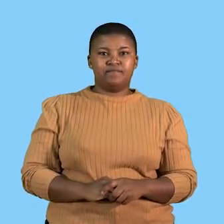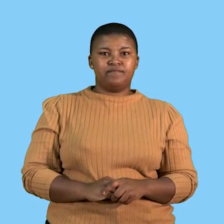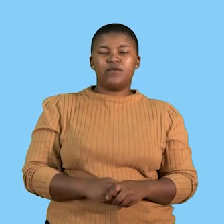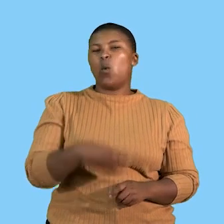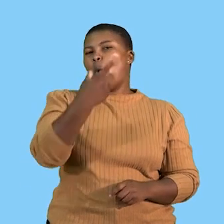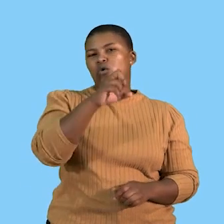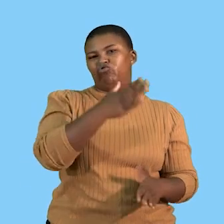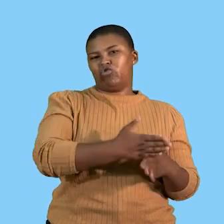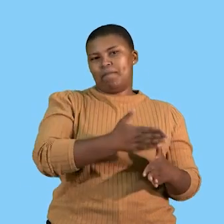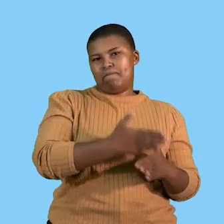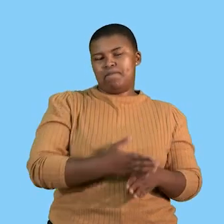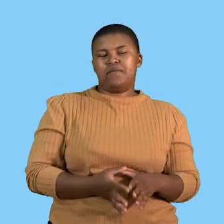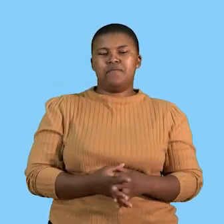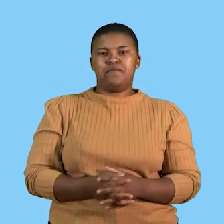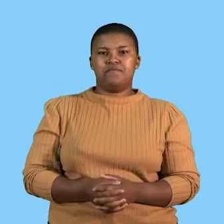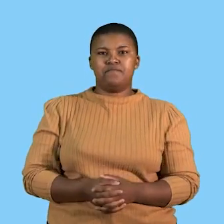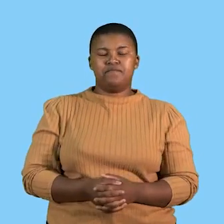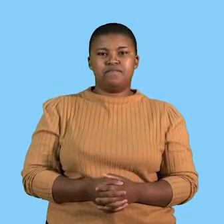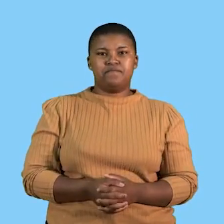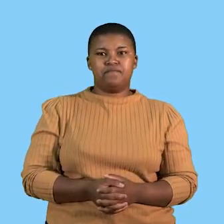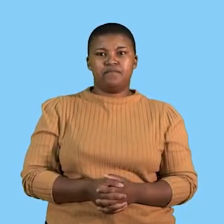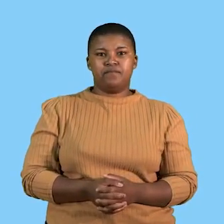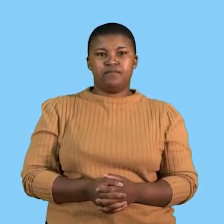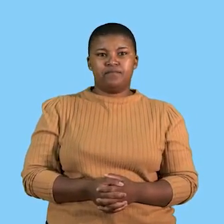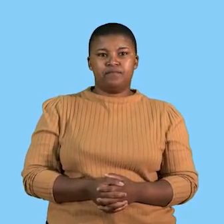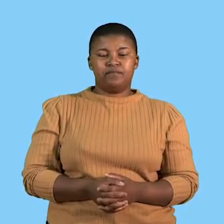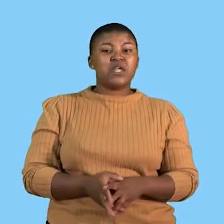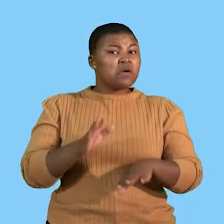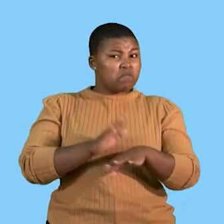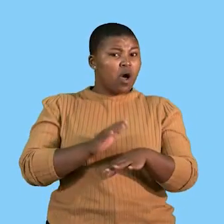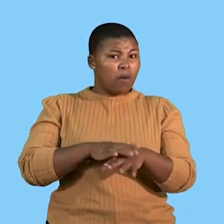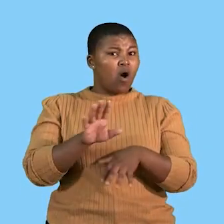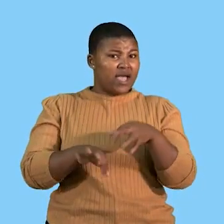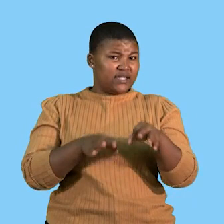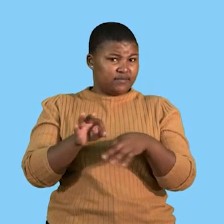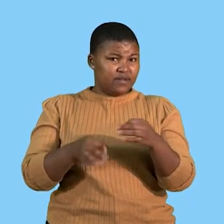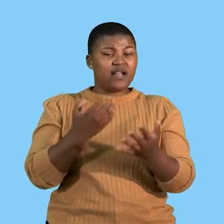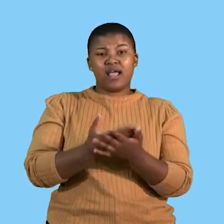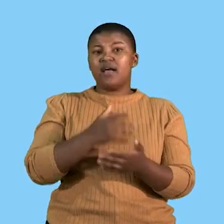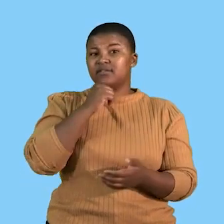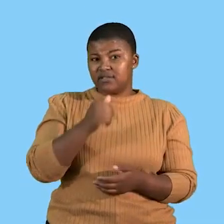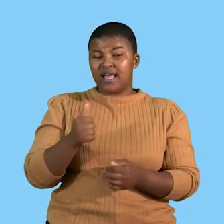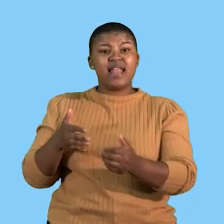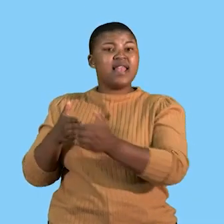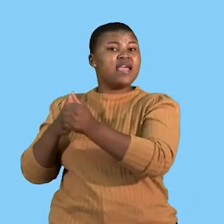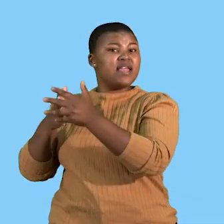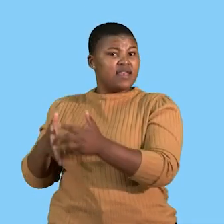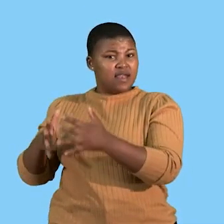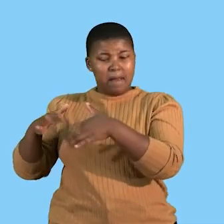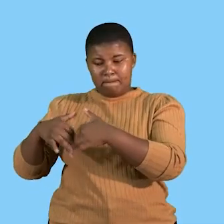business or the tasks of the business. You can further elaborate by stating that